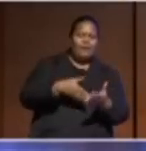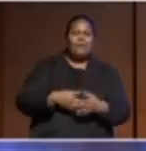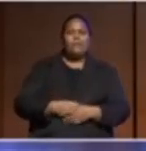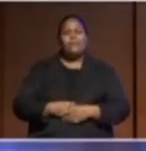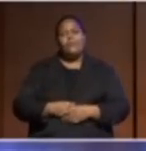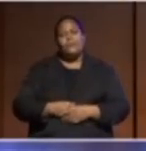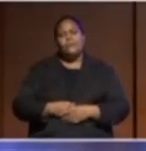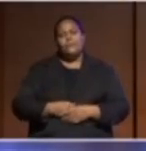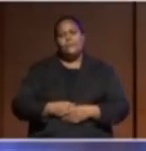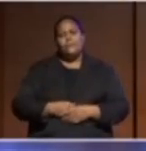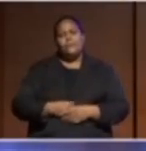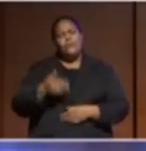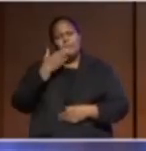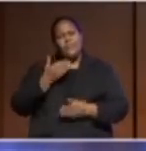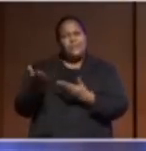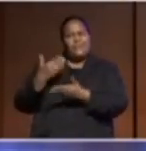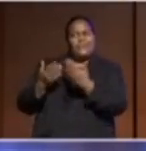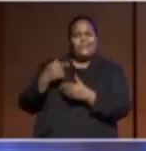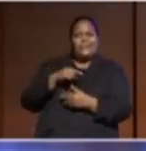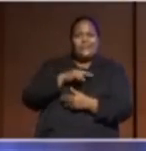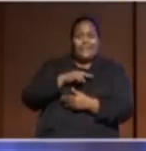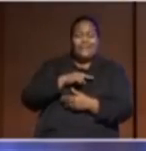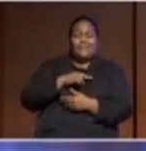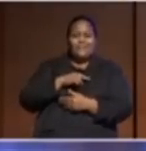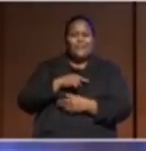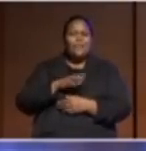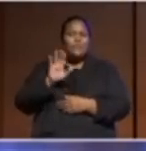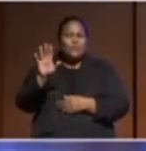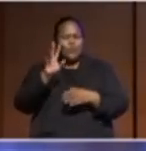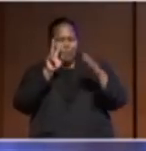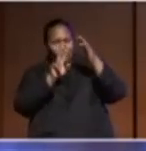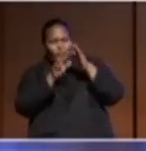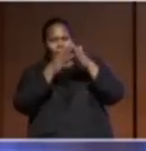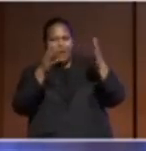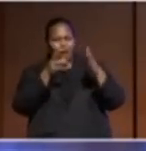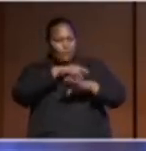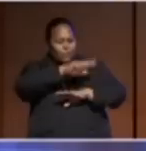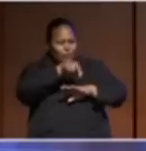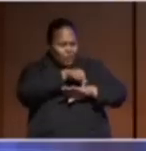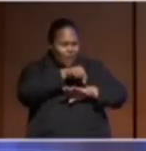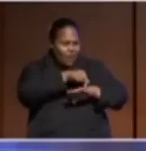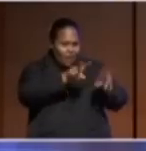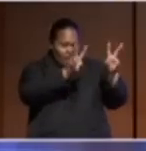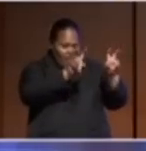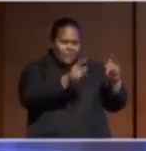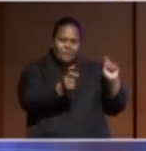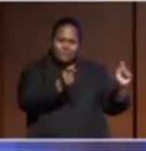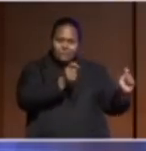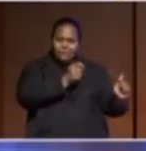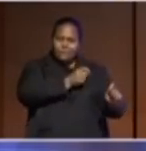hear maybe a little bit about your views on how regionalism has evolved over this time, given